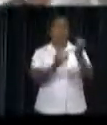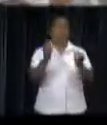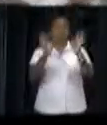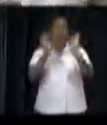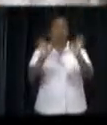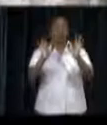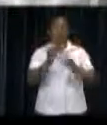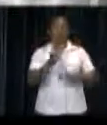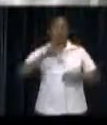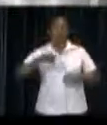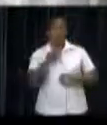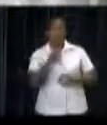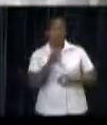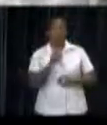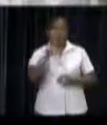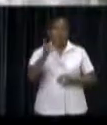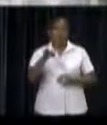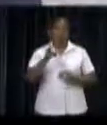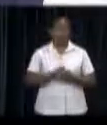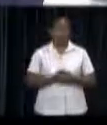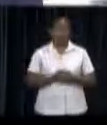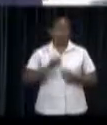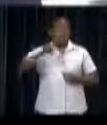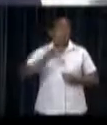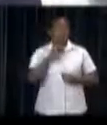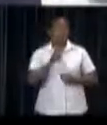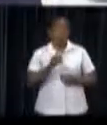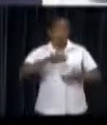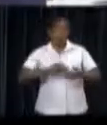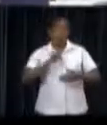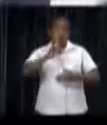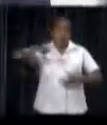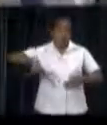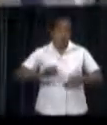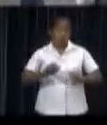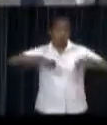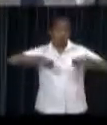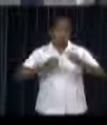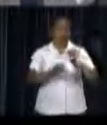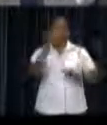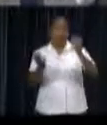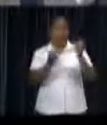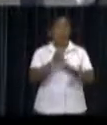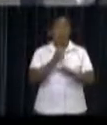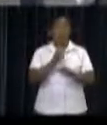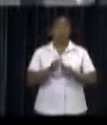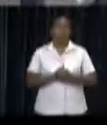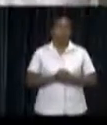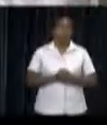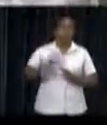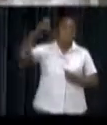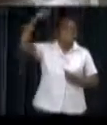The head of the Department, Public Green, promised that the fountain would be in use for July 1. The fountain was illuminated